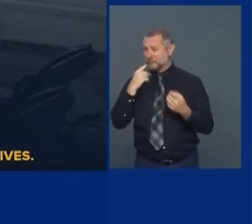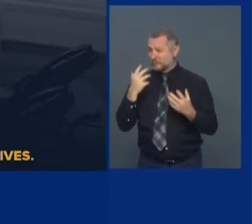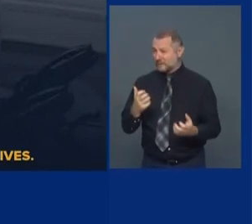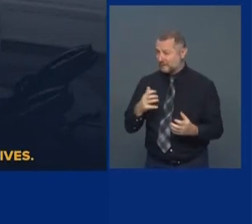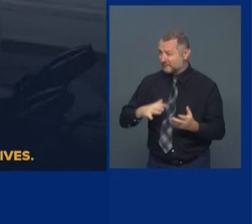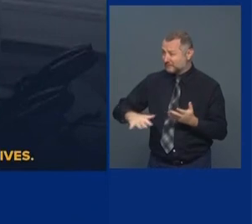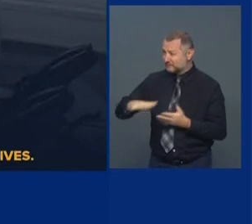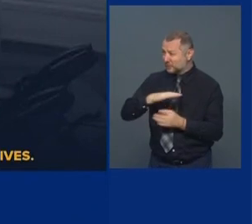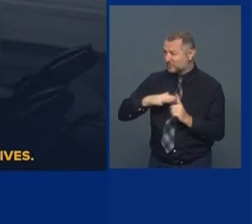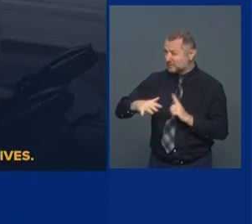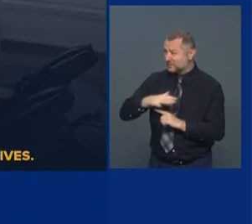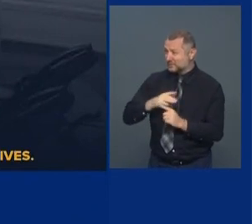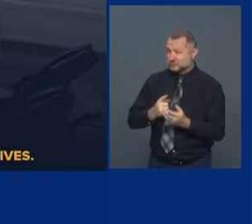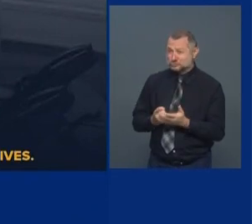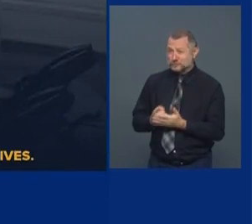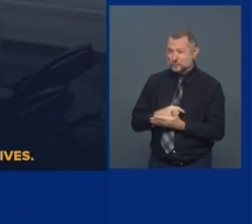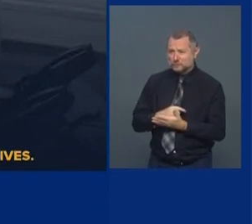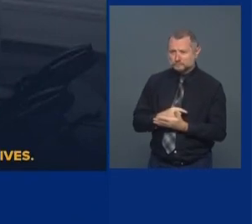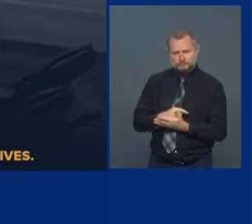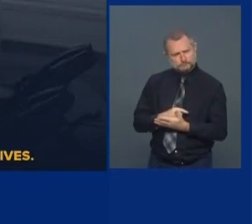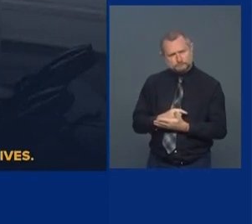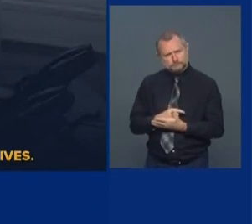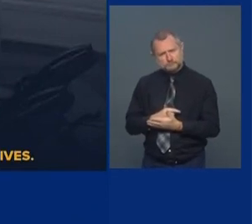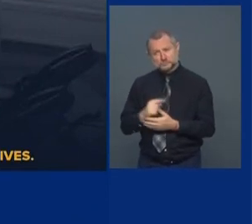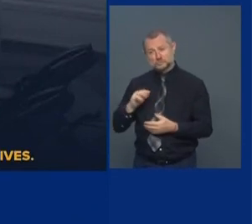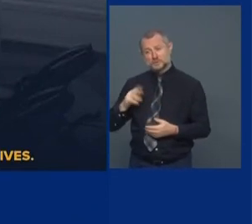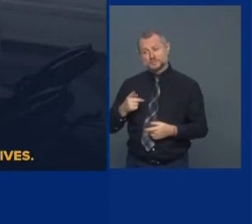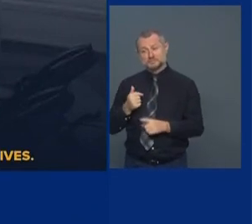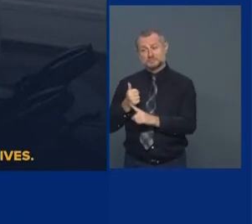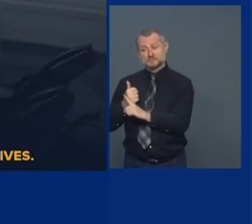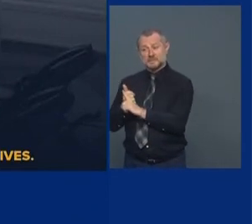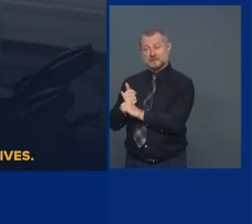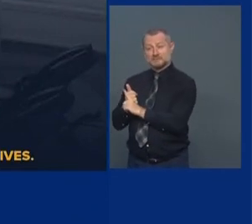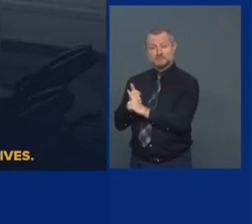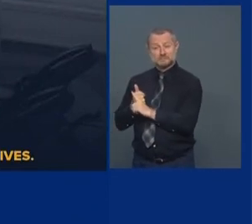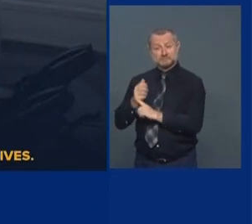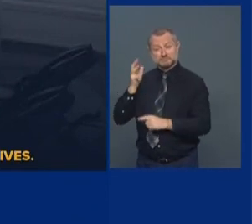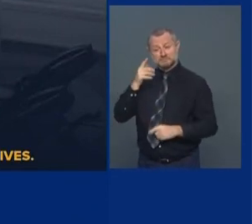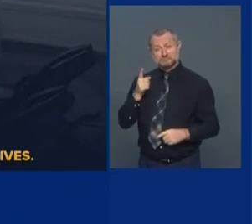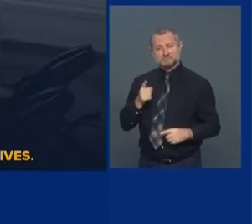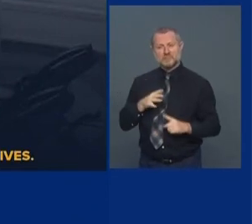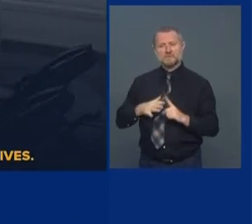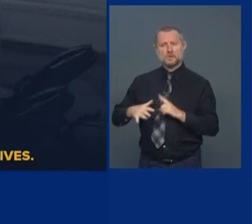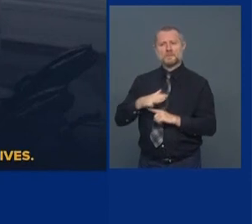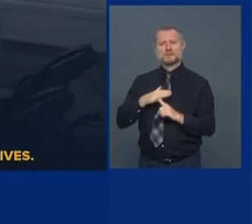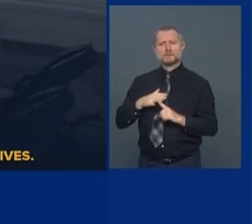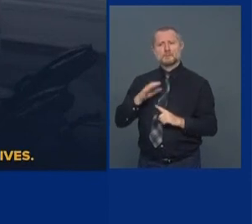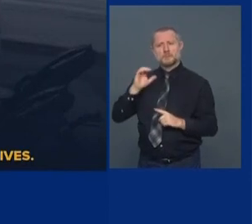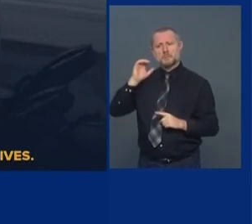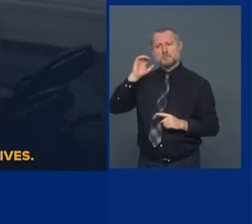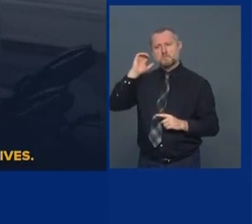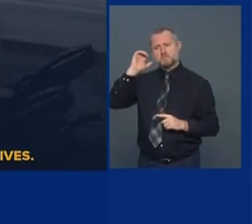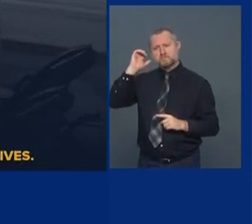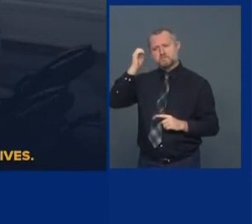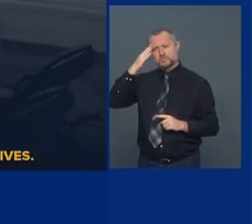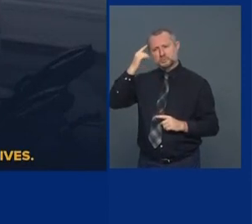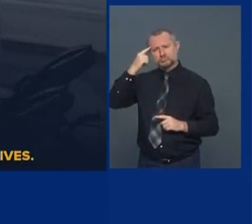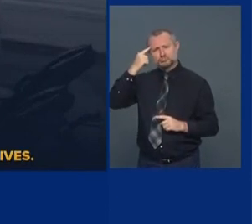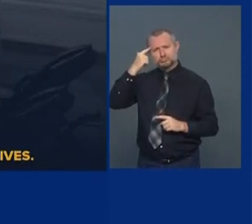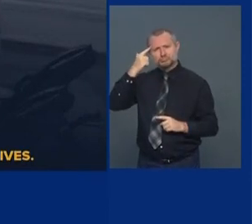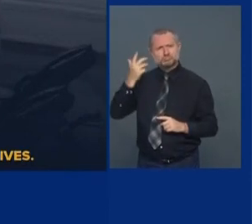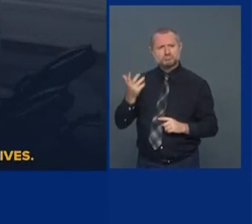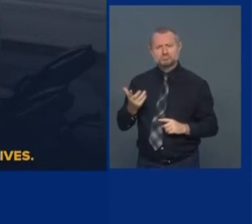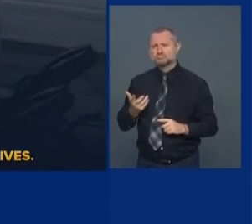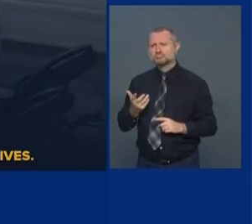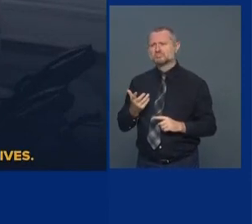Trump, as the environmental bureaucrat, how incredible is that? He